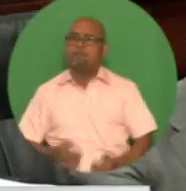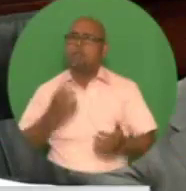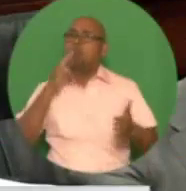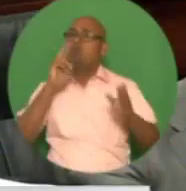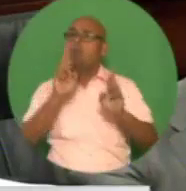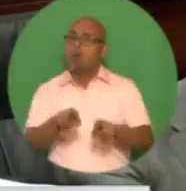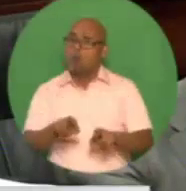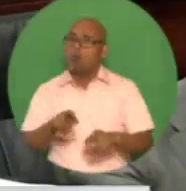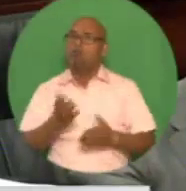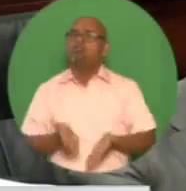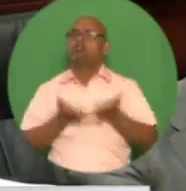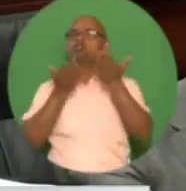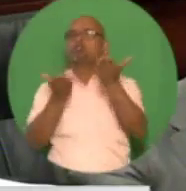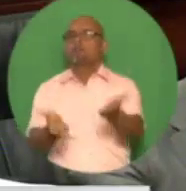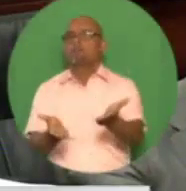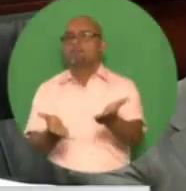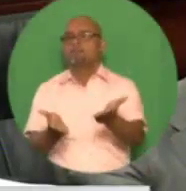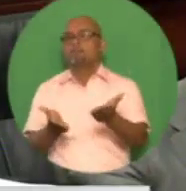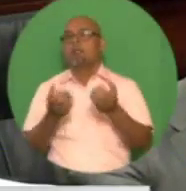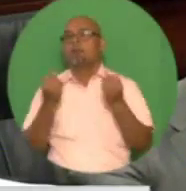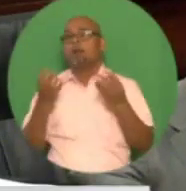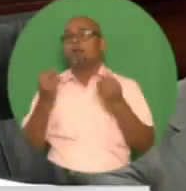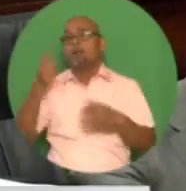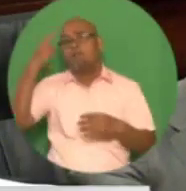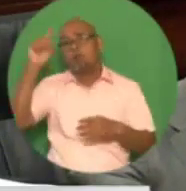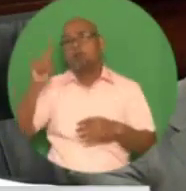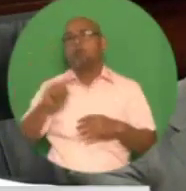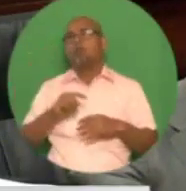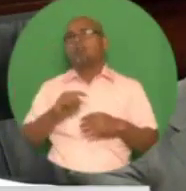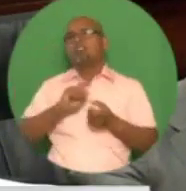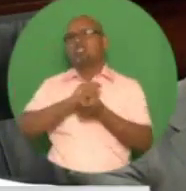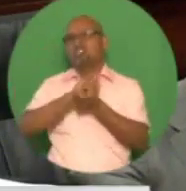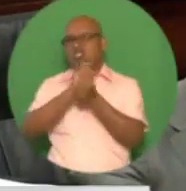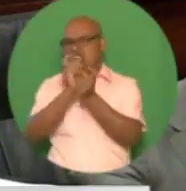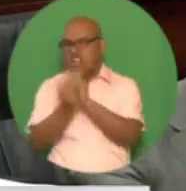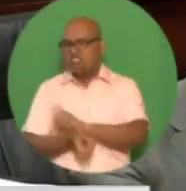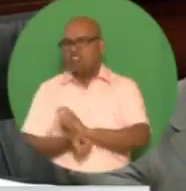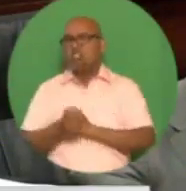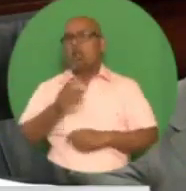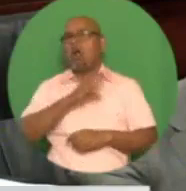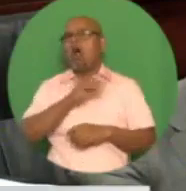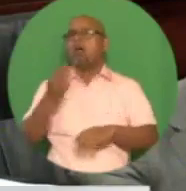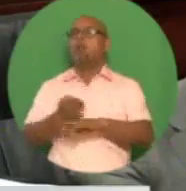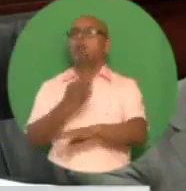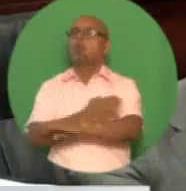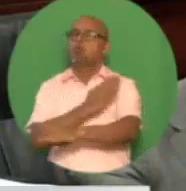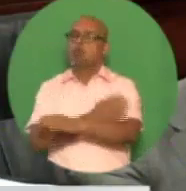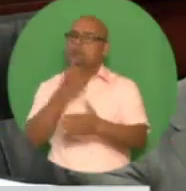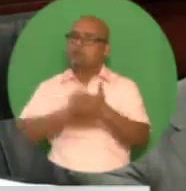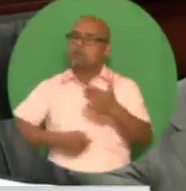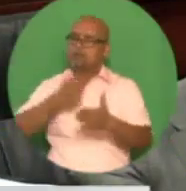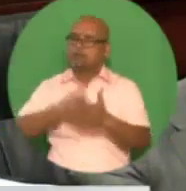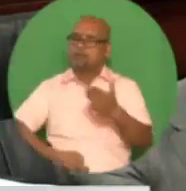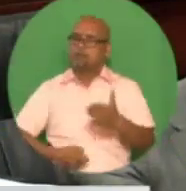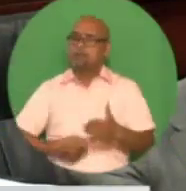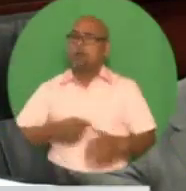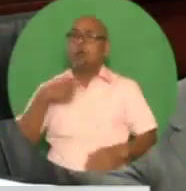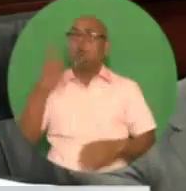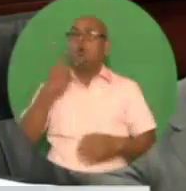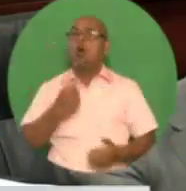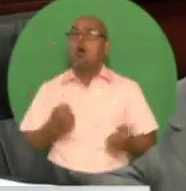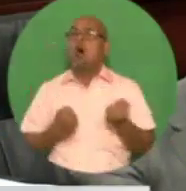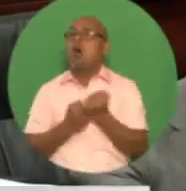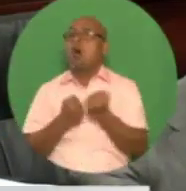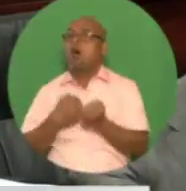guiding our tax reform and modernization agenda. With technical assistance from the International Monetary Fund, we're expanding